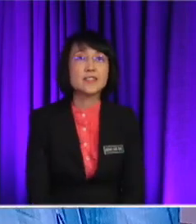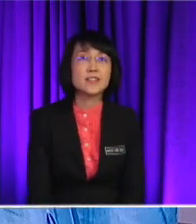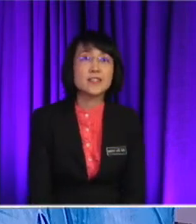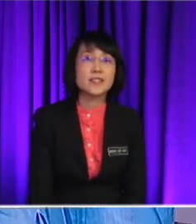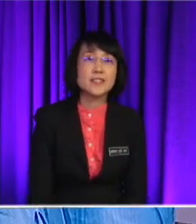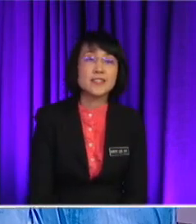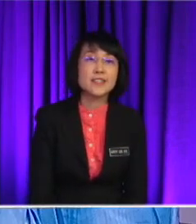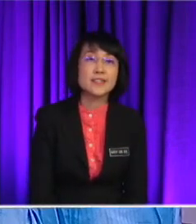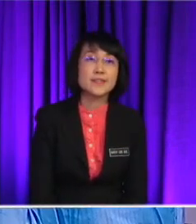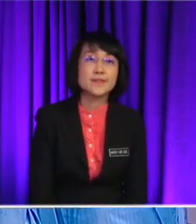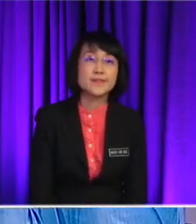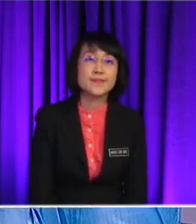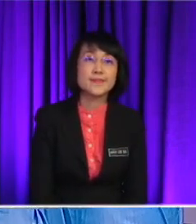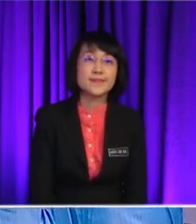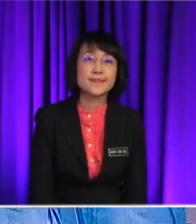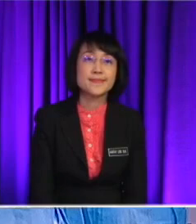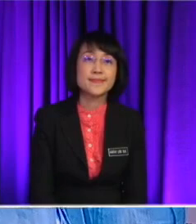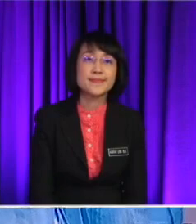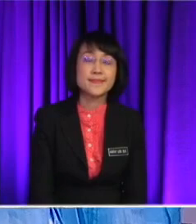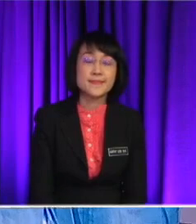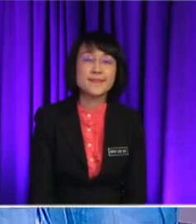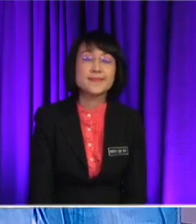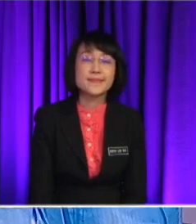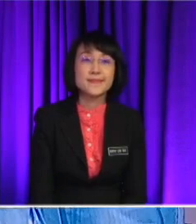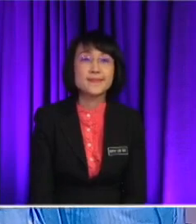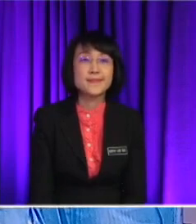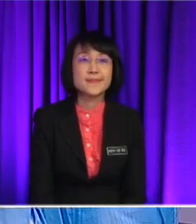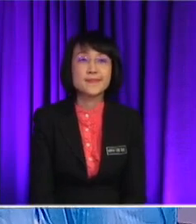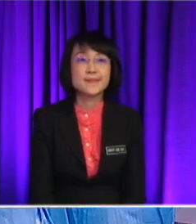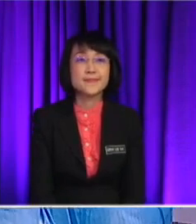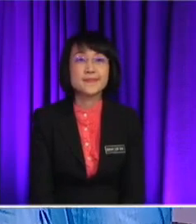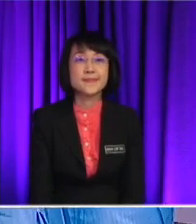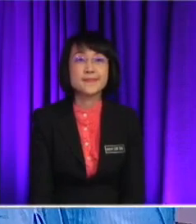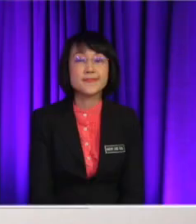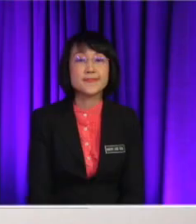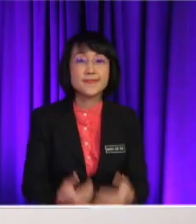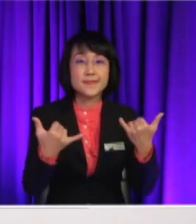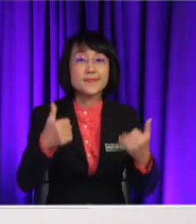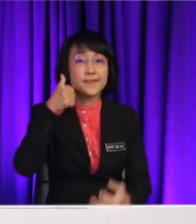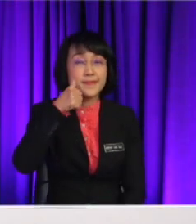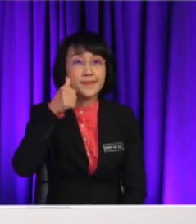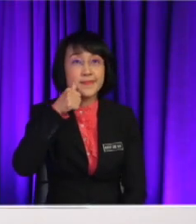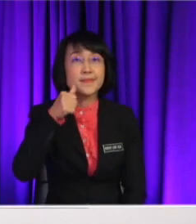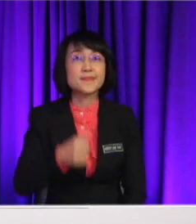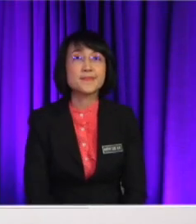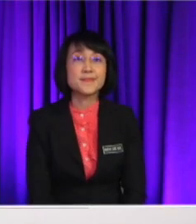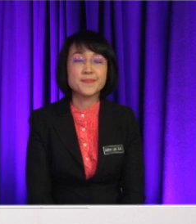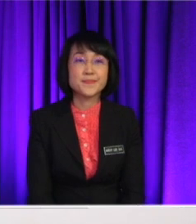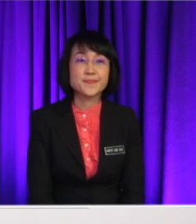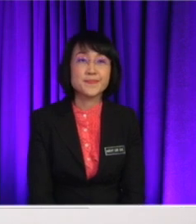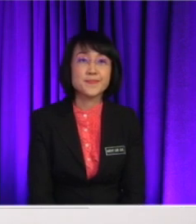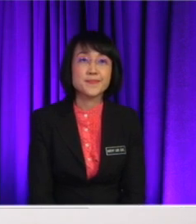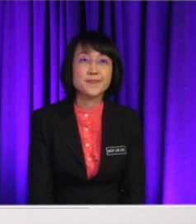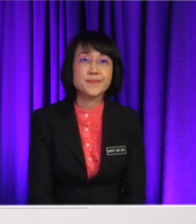Yeah, maybe we'll move on to the second group Alright? Who would like to start first? Okay, Eileen